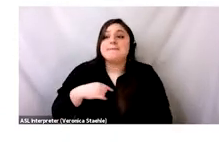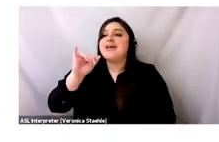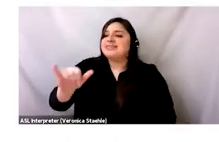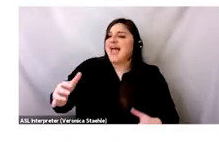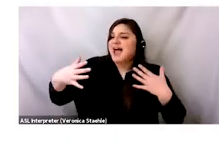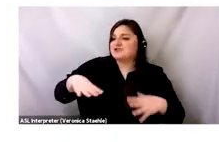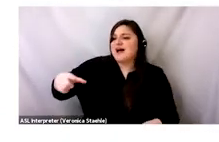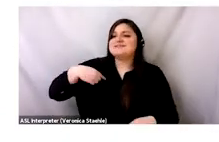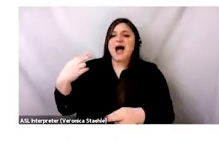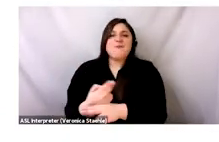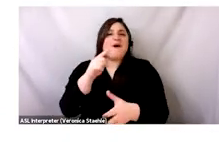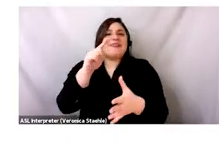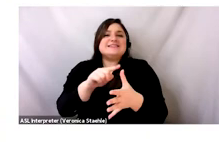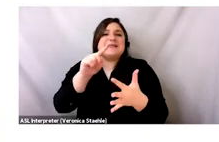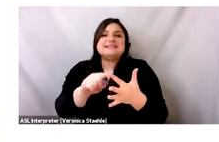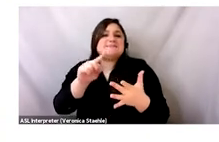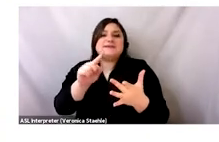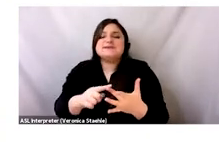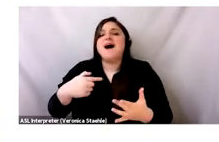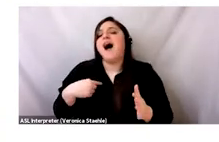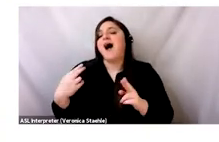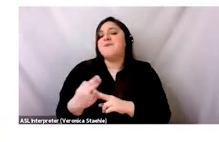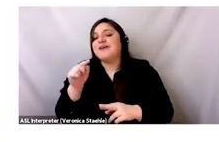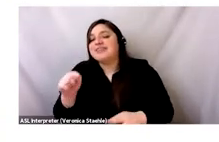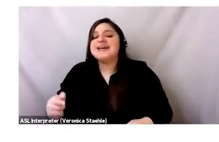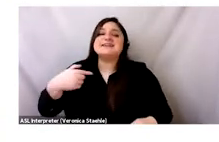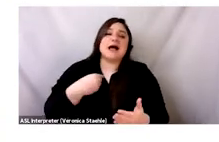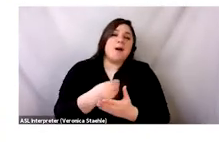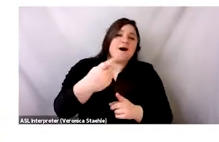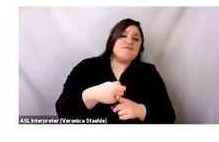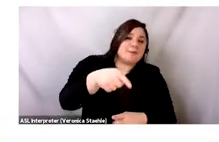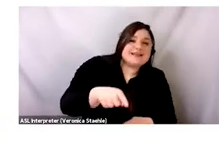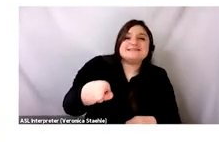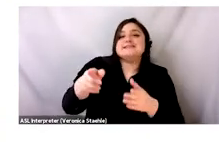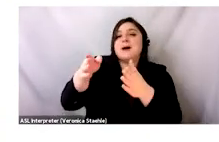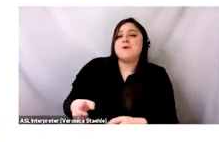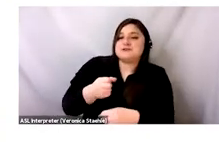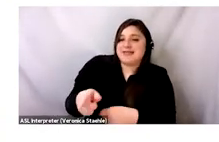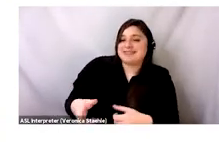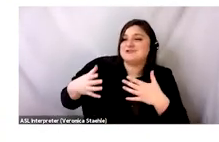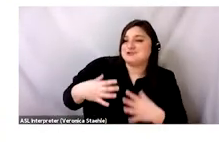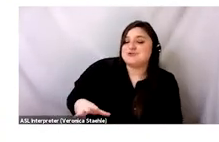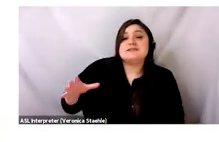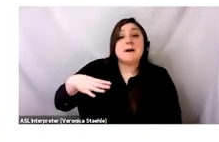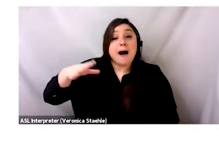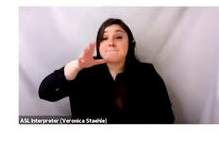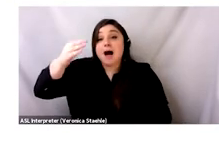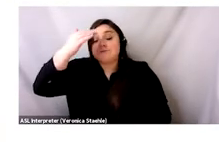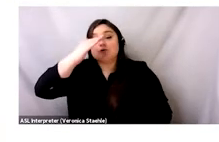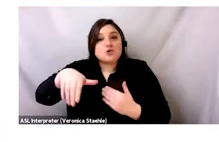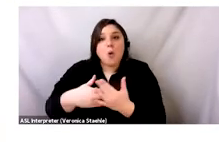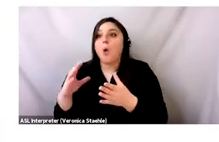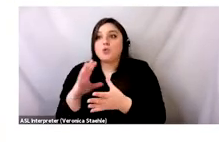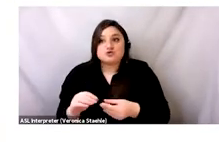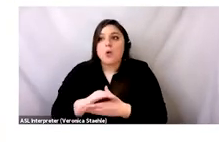she can pick a dress, tell me everywhere she's wanted to. Yeah, yeah, yeah, basically how long she's had a story in the